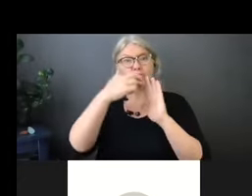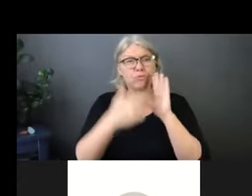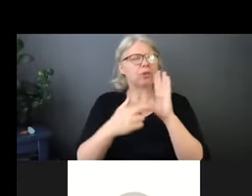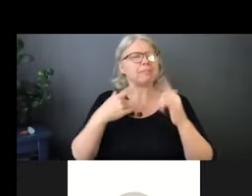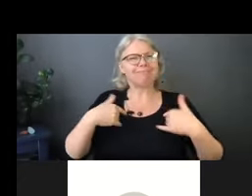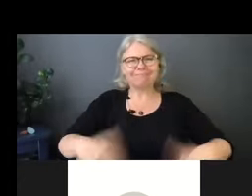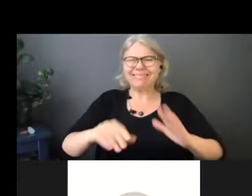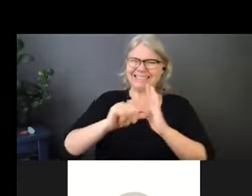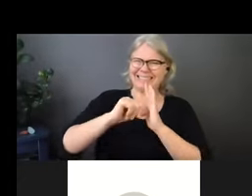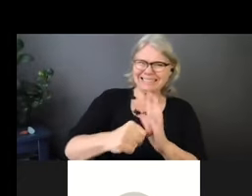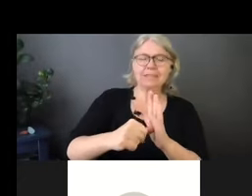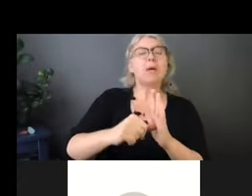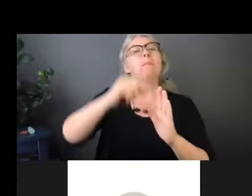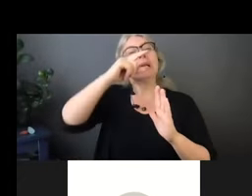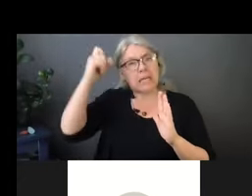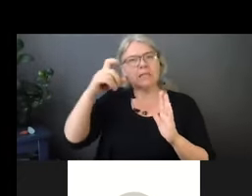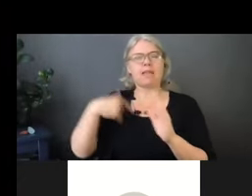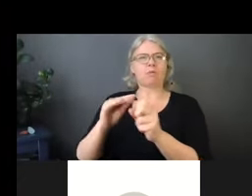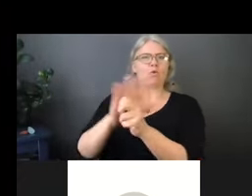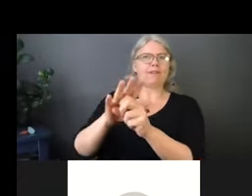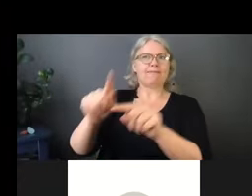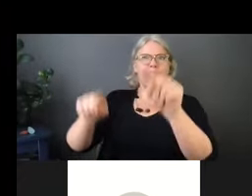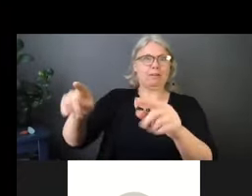So thank you. Thank you, Tim. Go ahead. Go ahead, Rebecca.